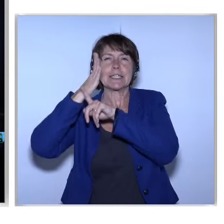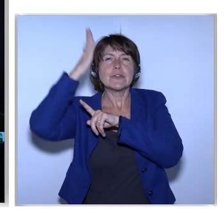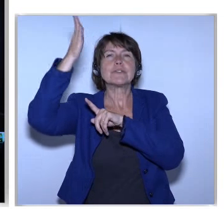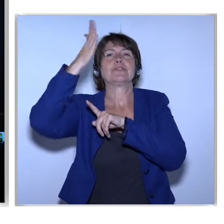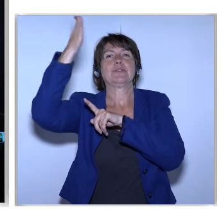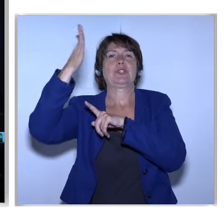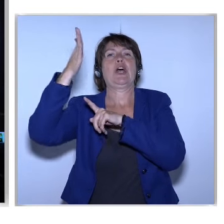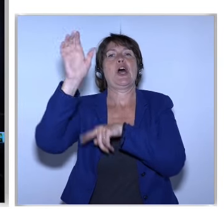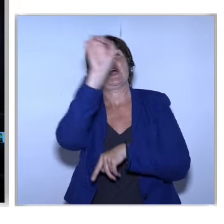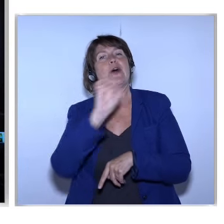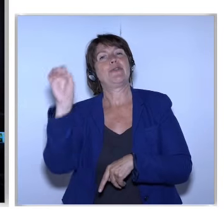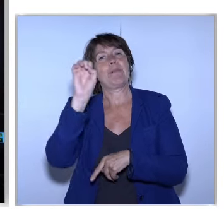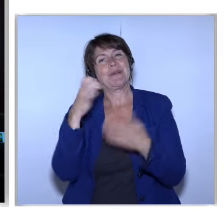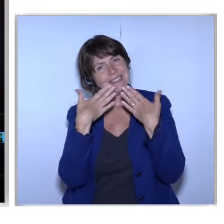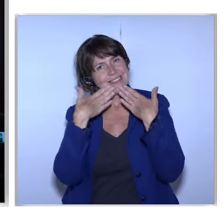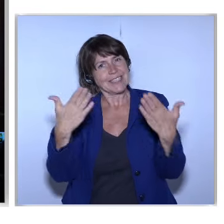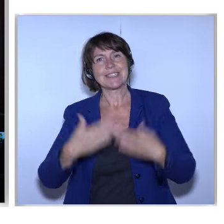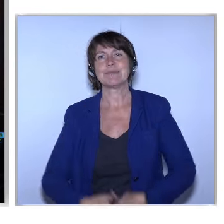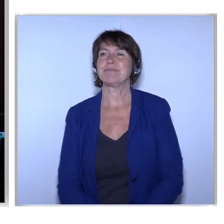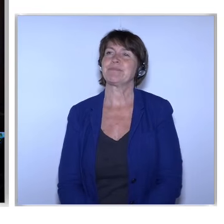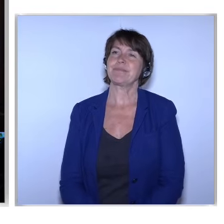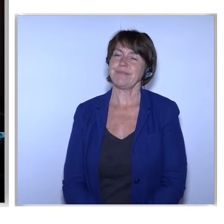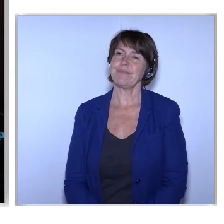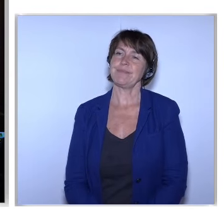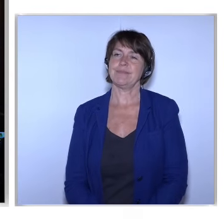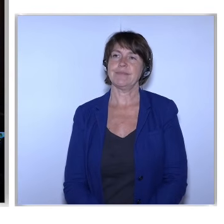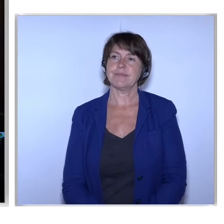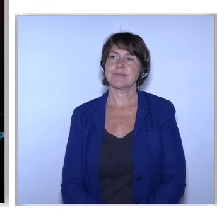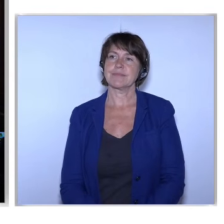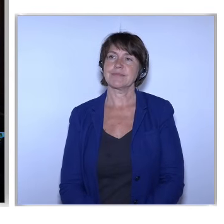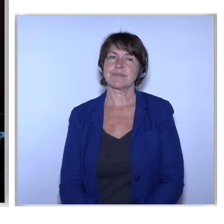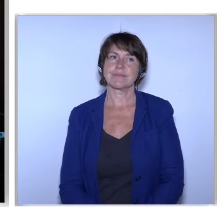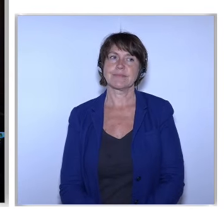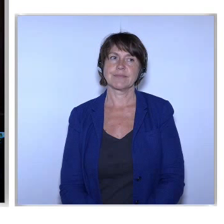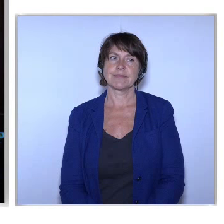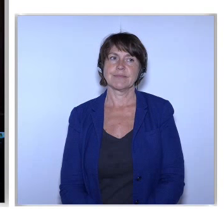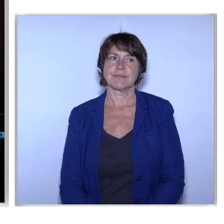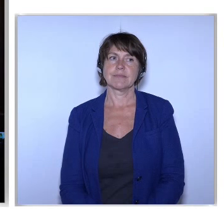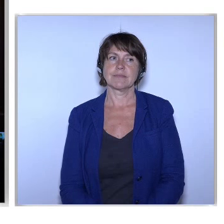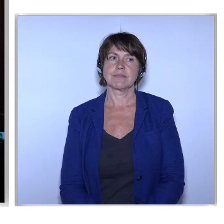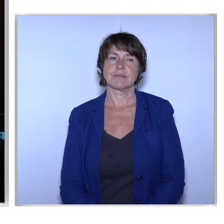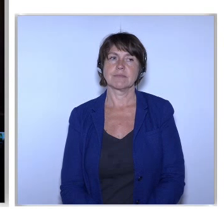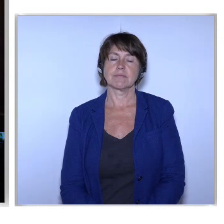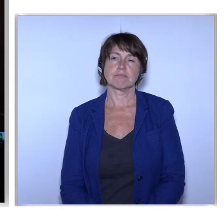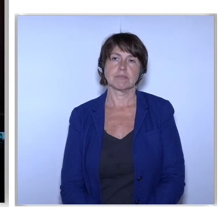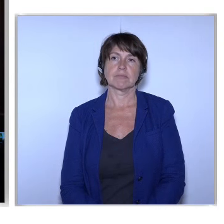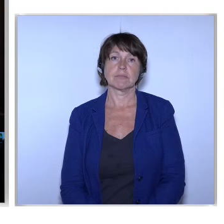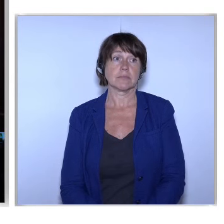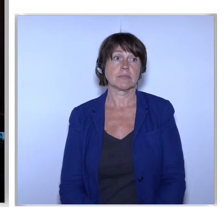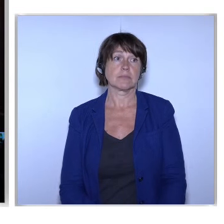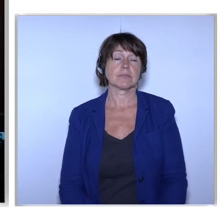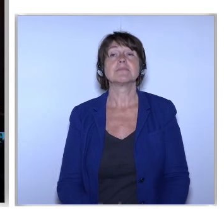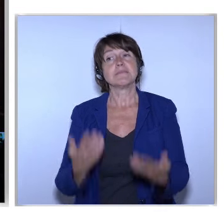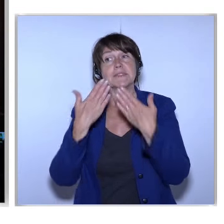you so much Robert As ever